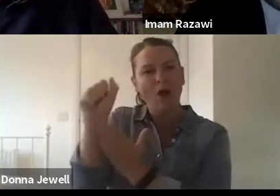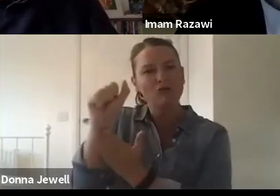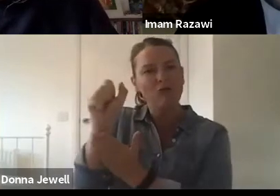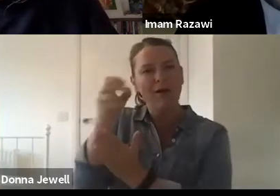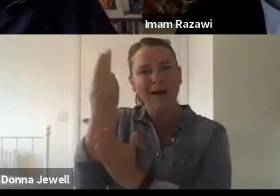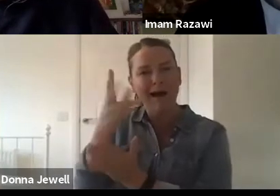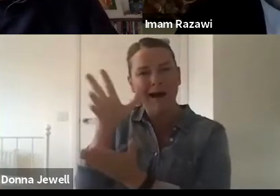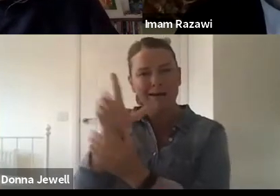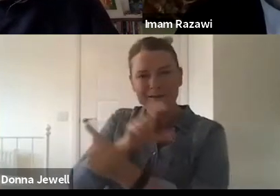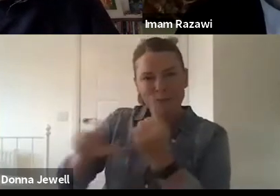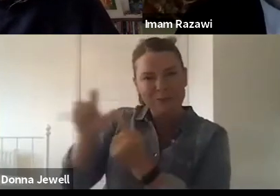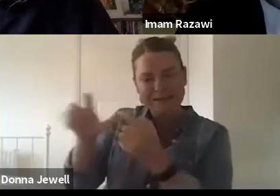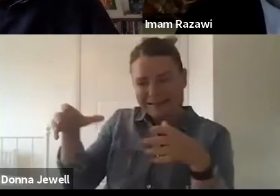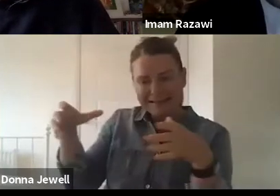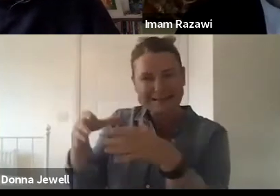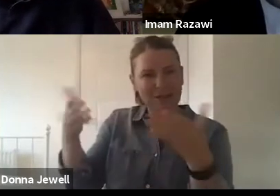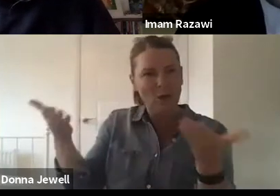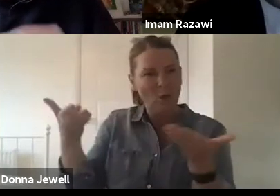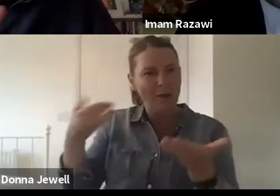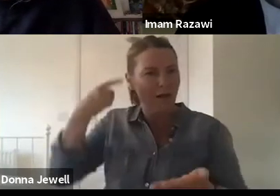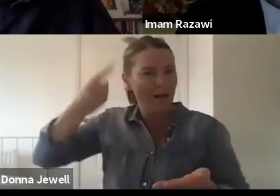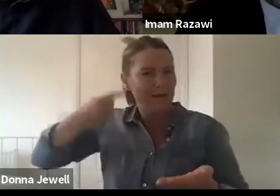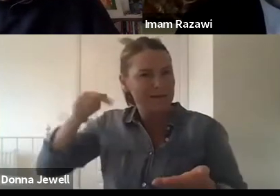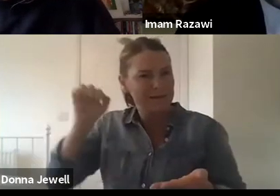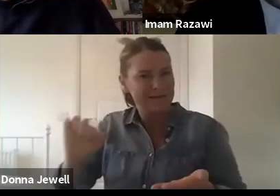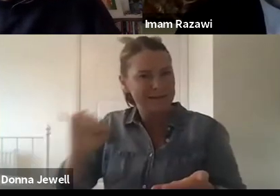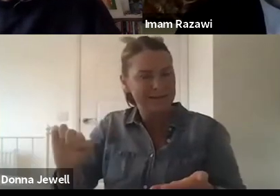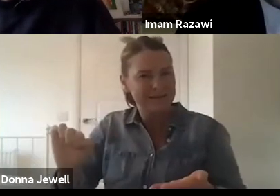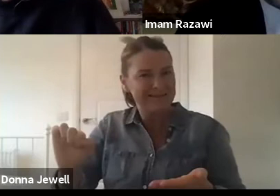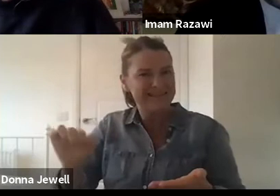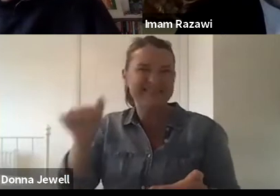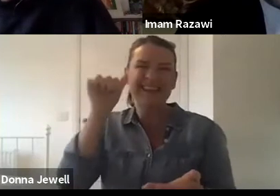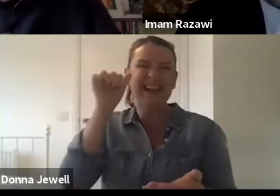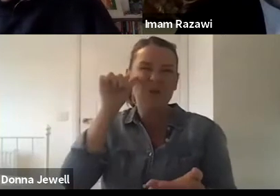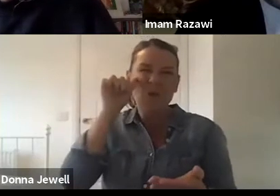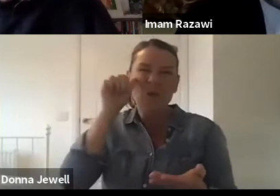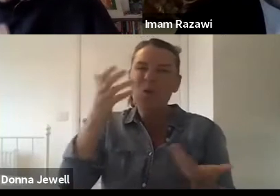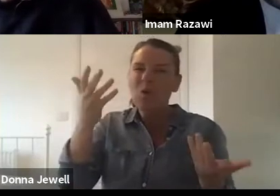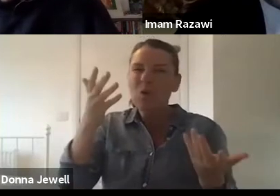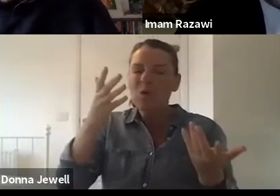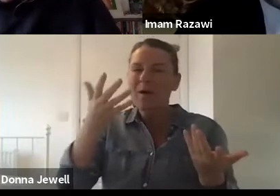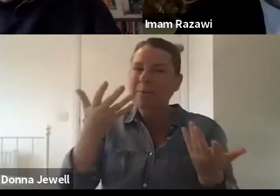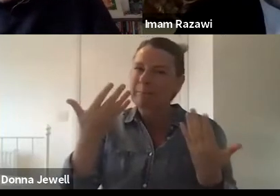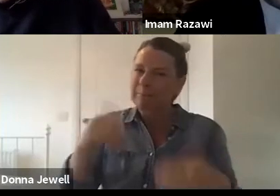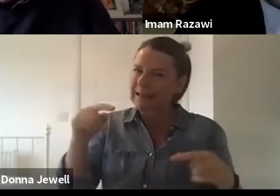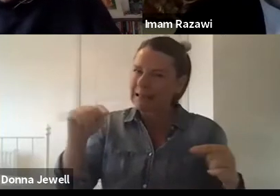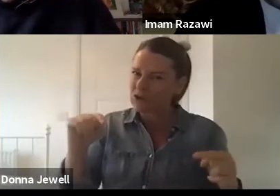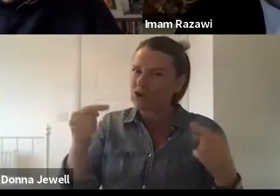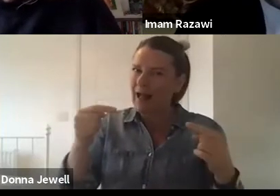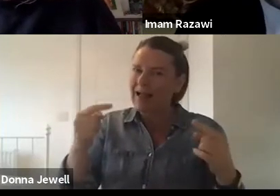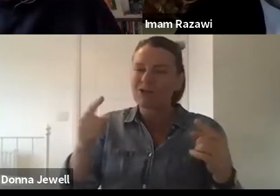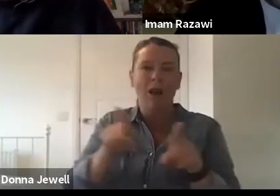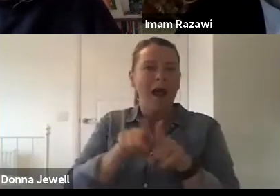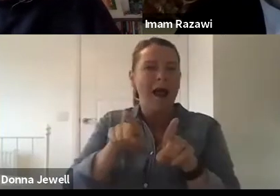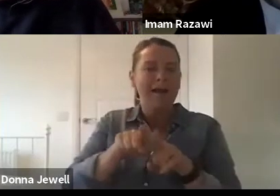And although, like many in the sector, there have been some challenge, you know, people on furlough, for example,